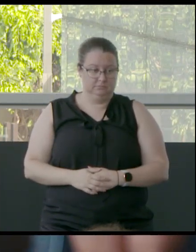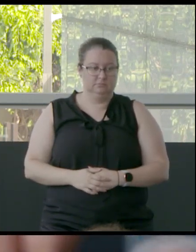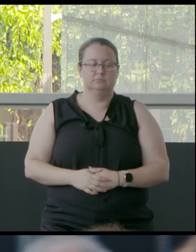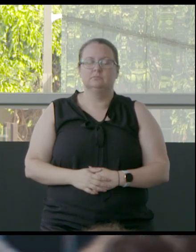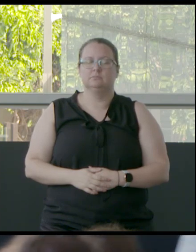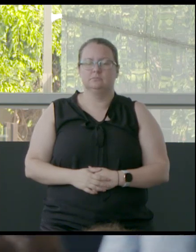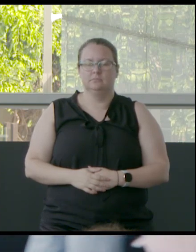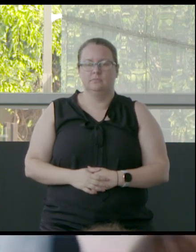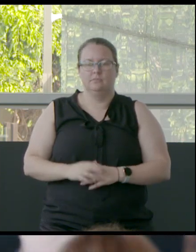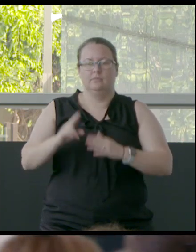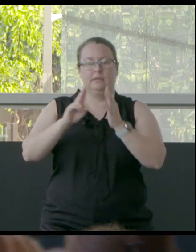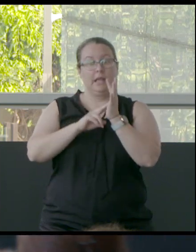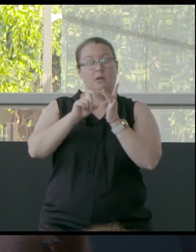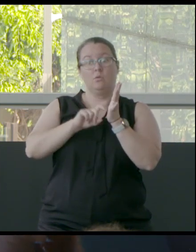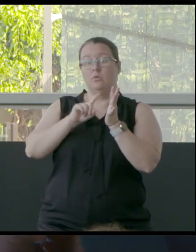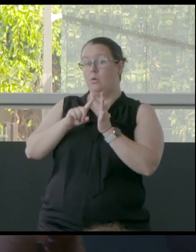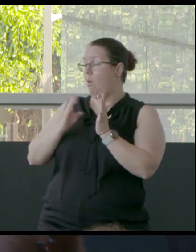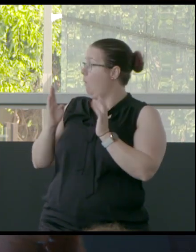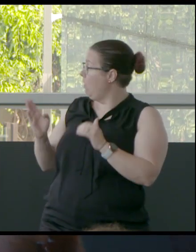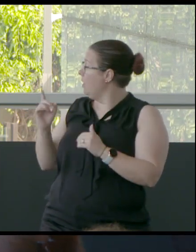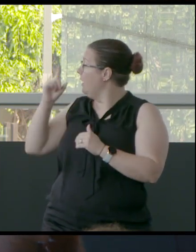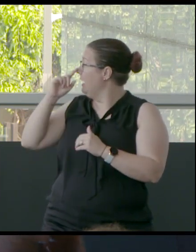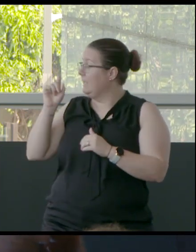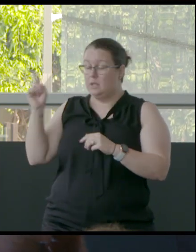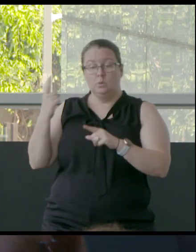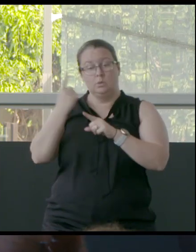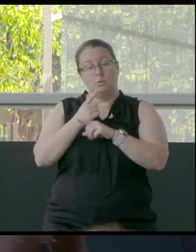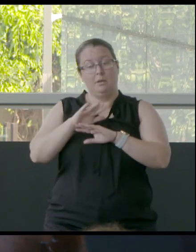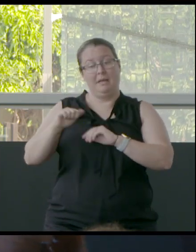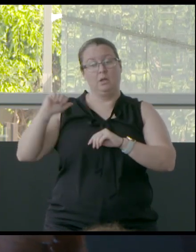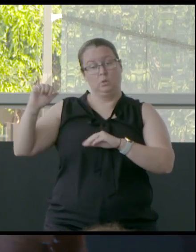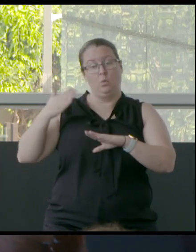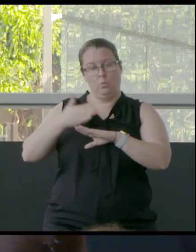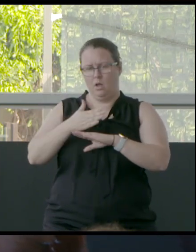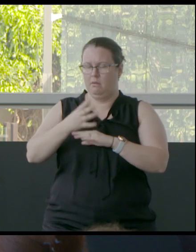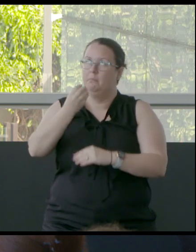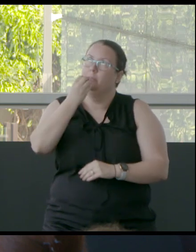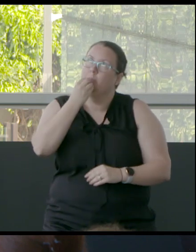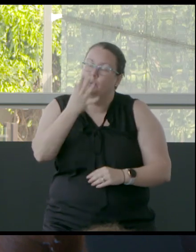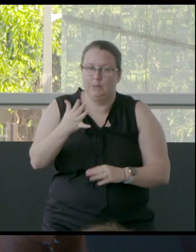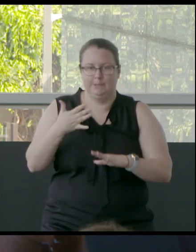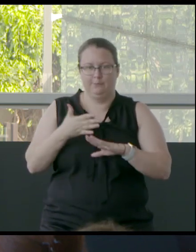Nicole, could you perhaps talk about your work, which is beautiful.